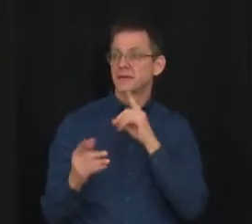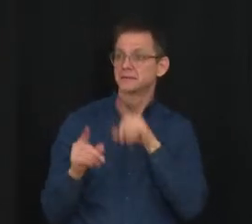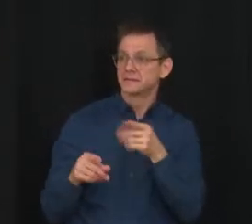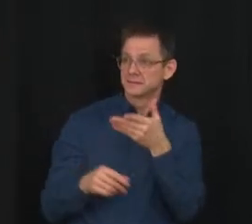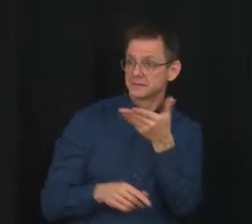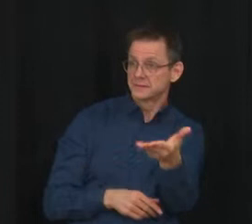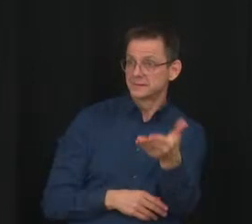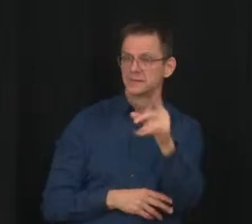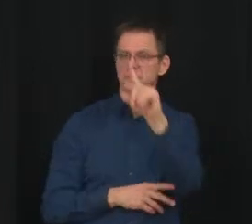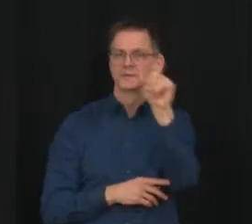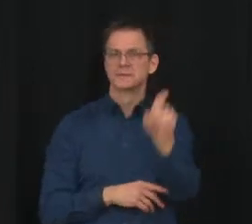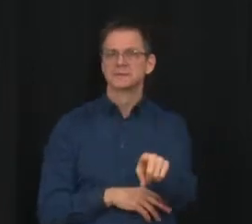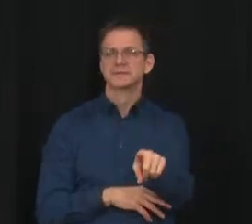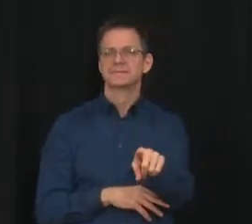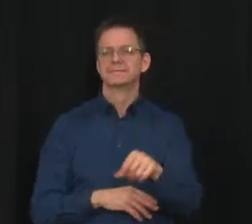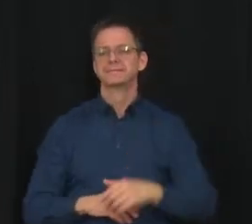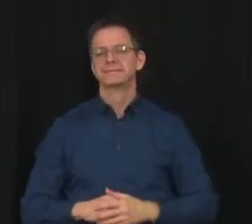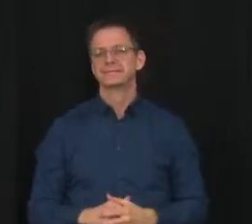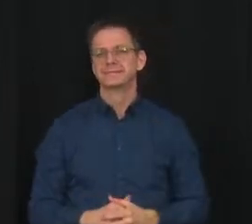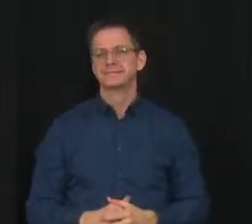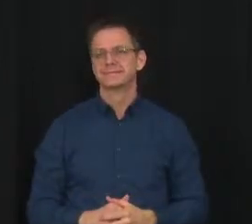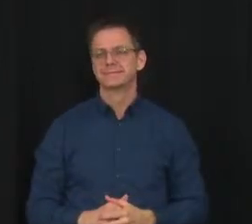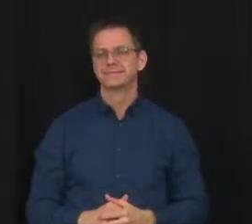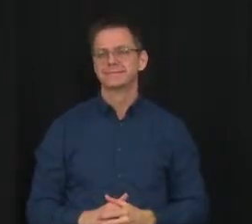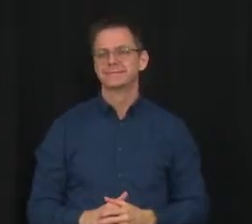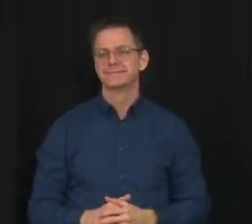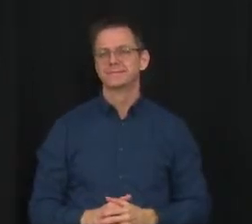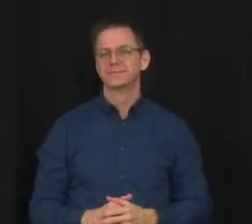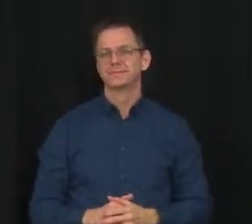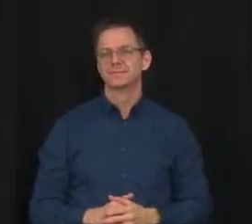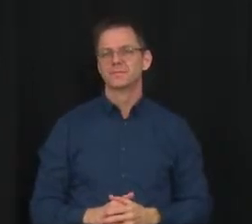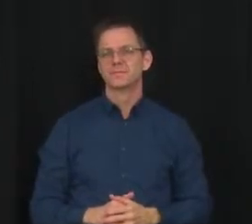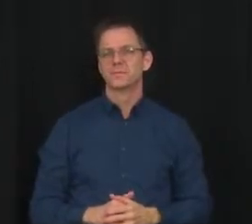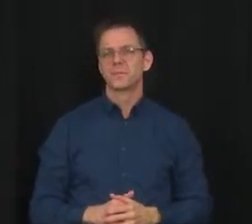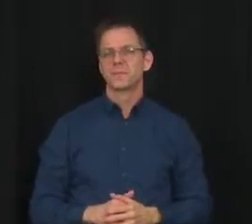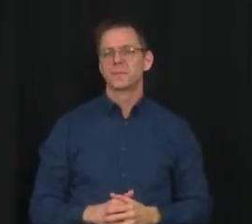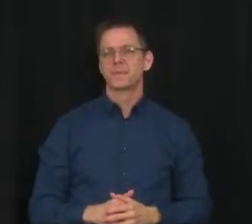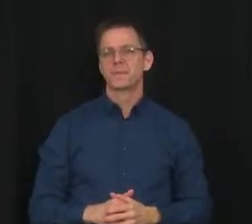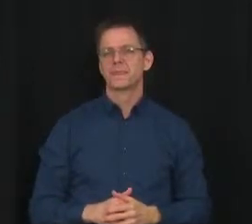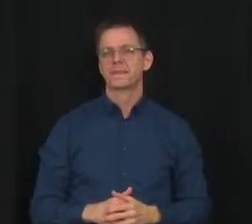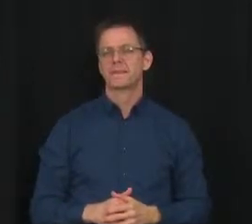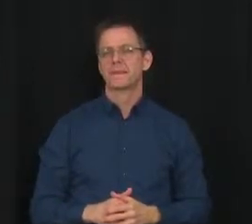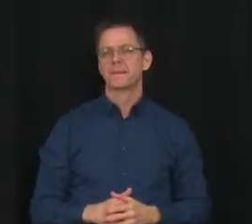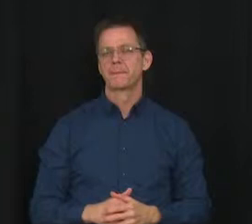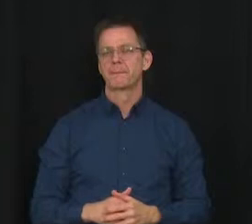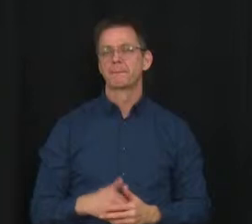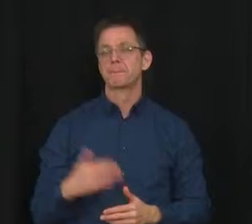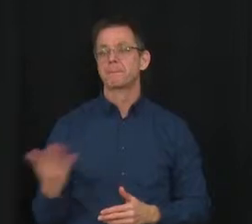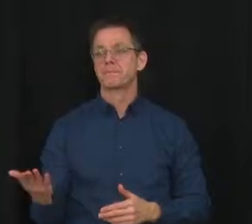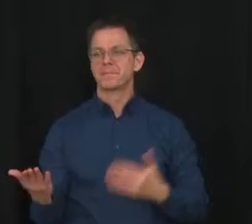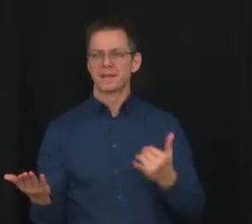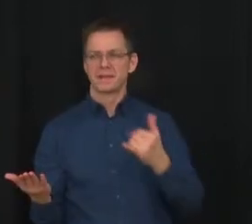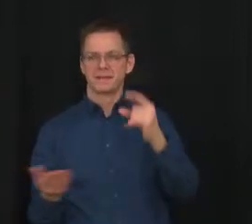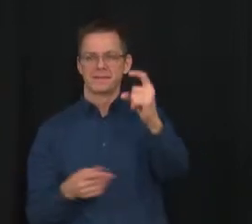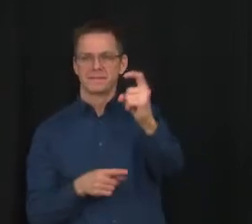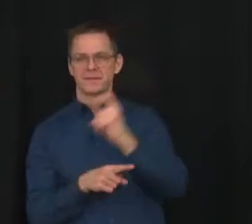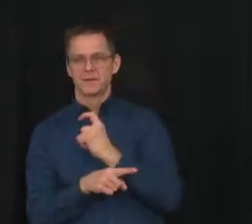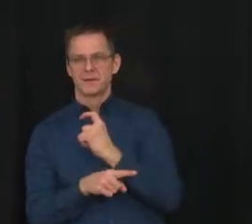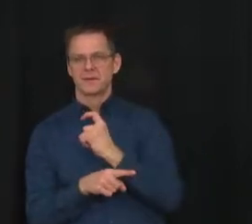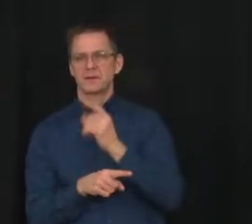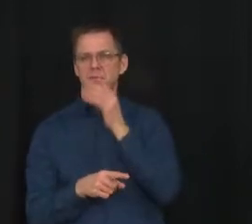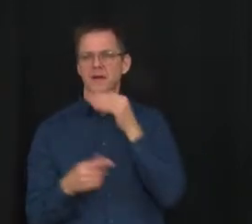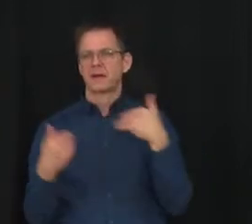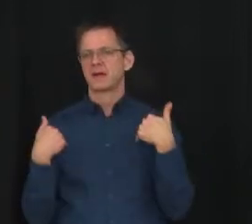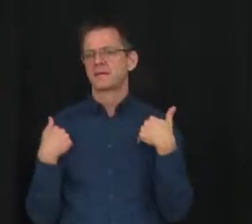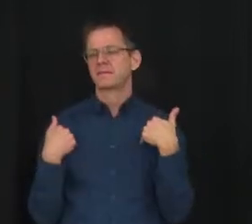Thank you, Dr. Hinshaw and Minister LaGrange. We are now going to the phone lines to answer a few questions from media. Everyone in the queue will get an opportunity to ask